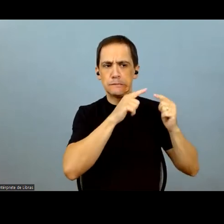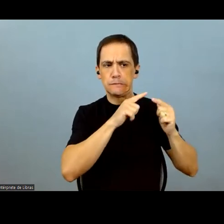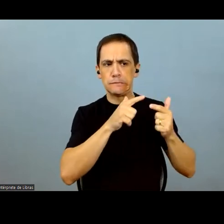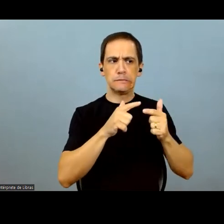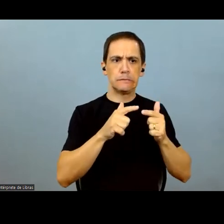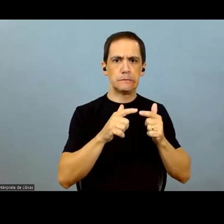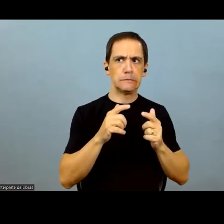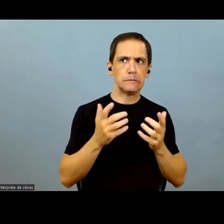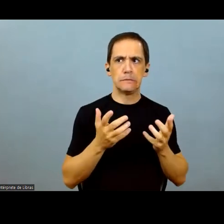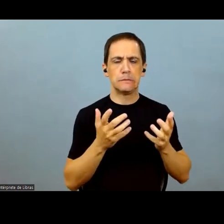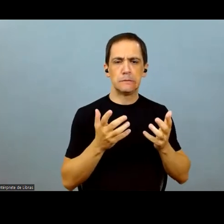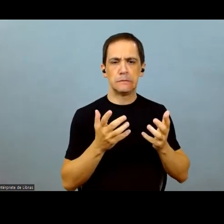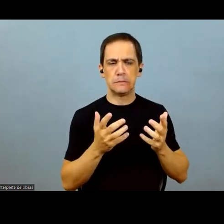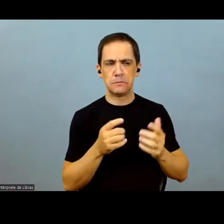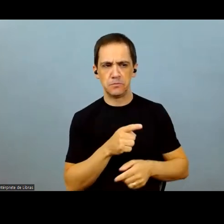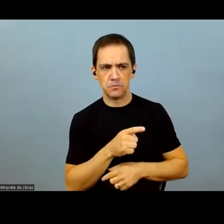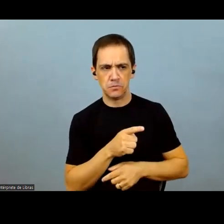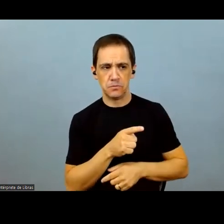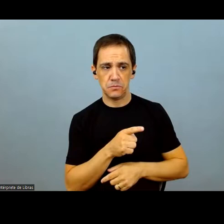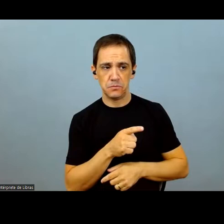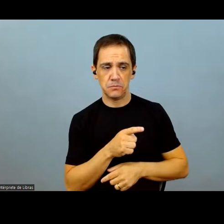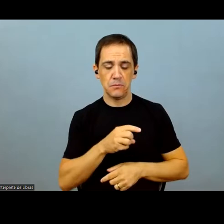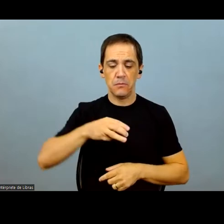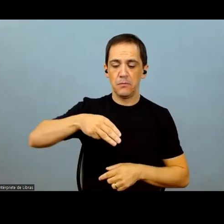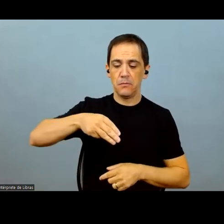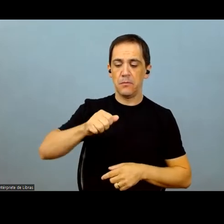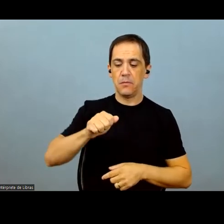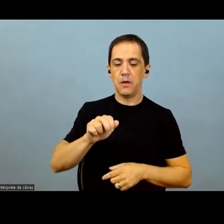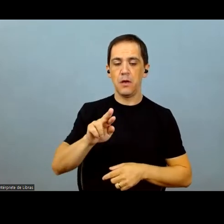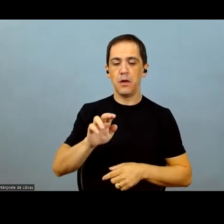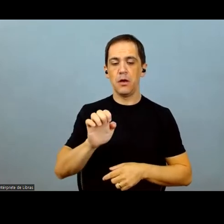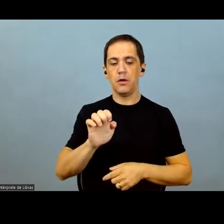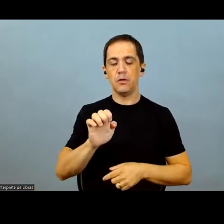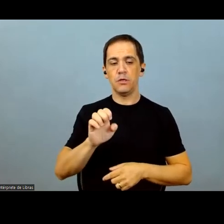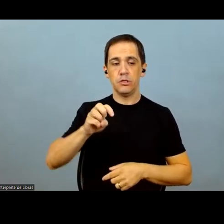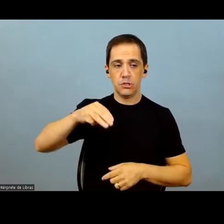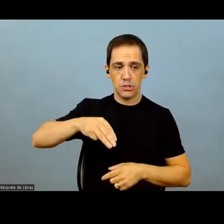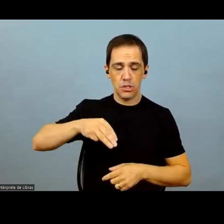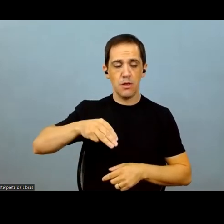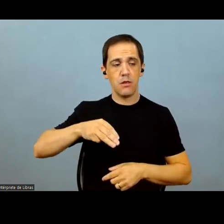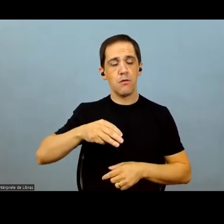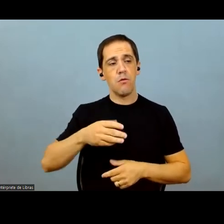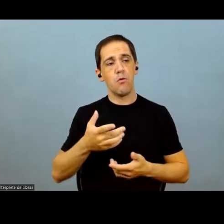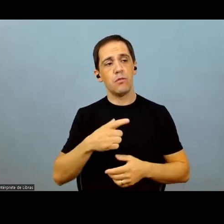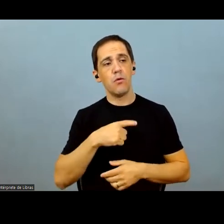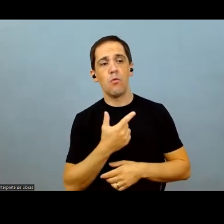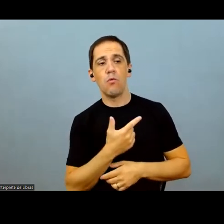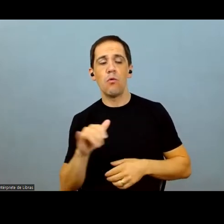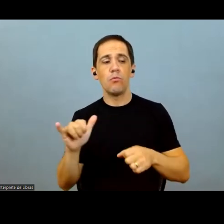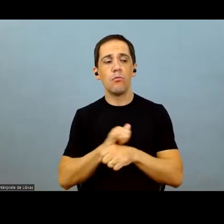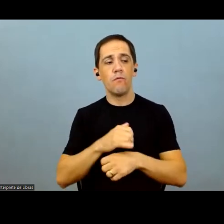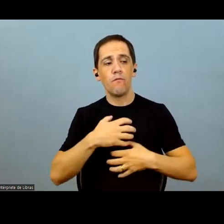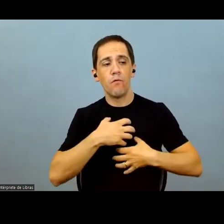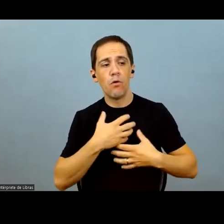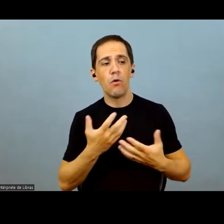In relation to your... Are you being too conservative relative to the